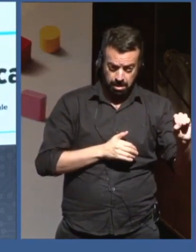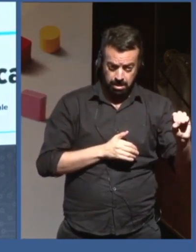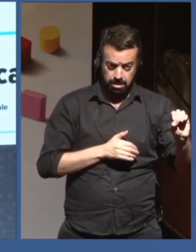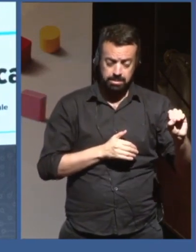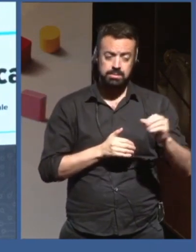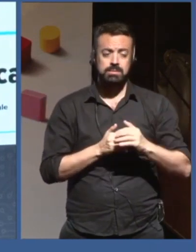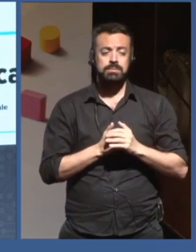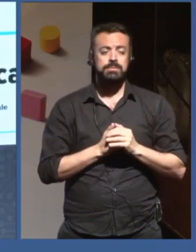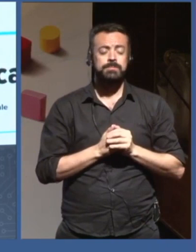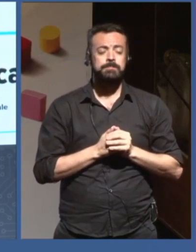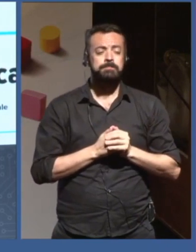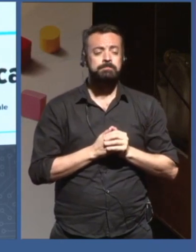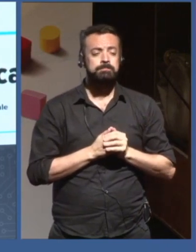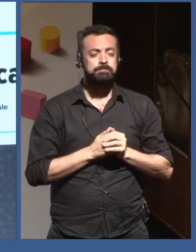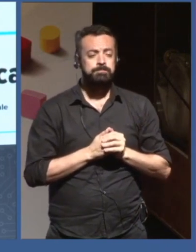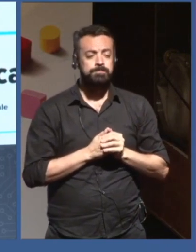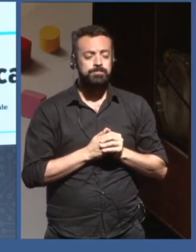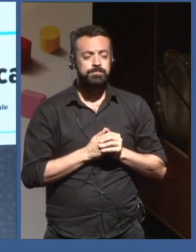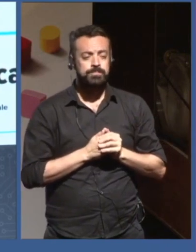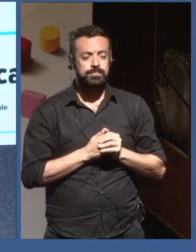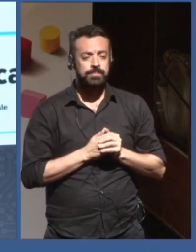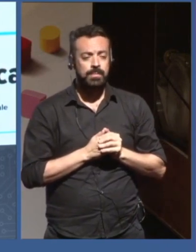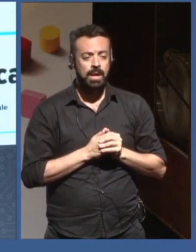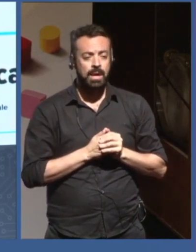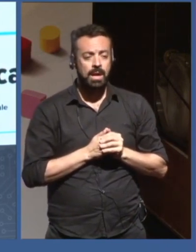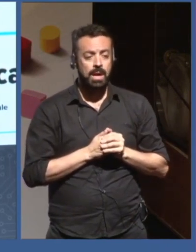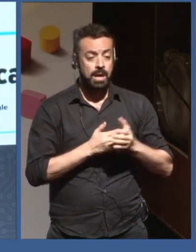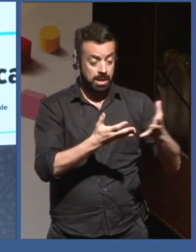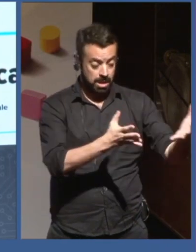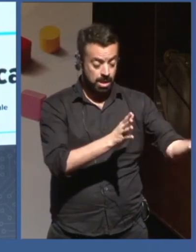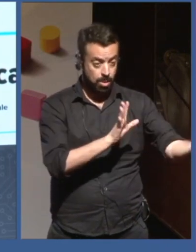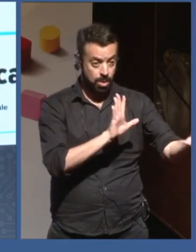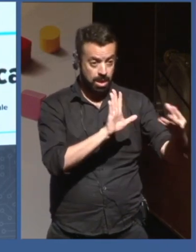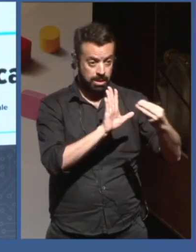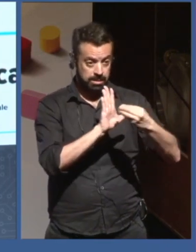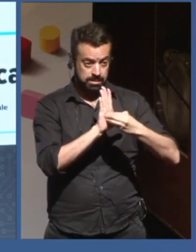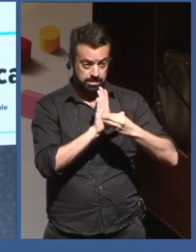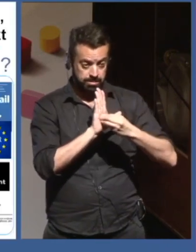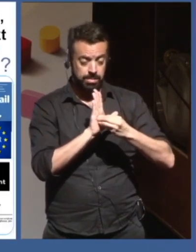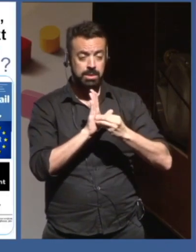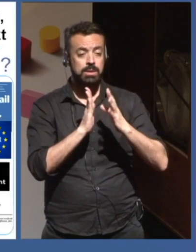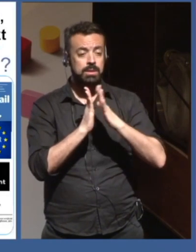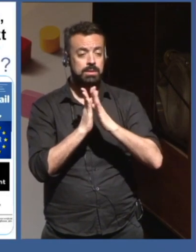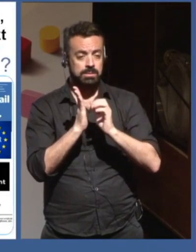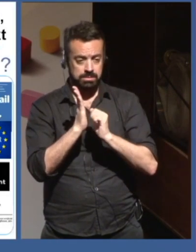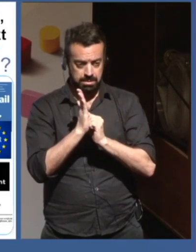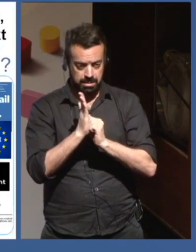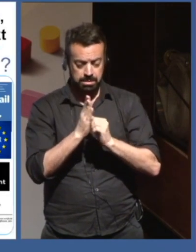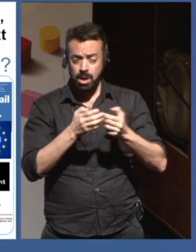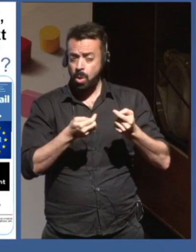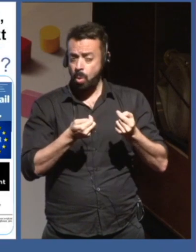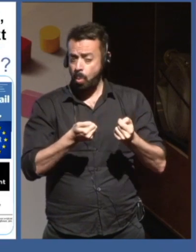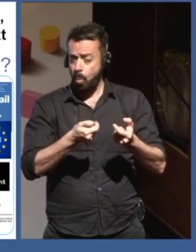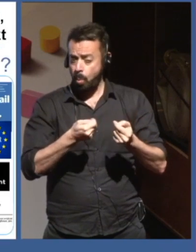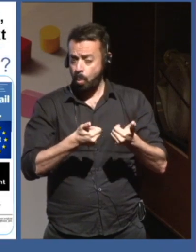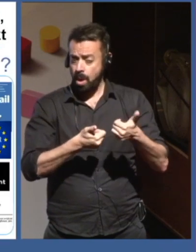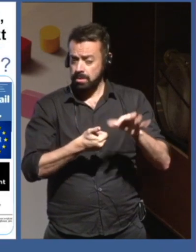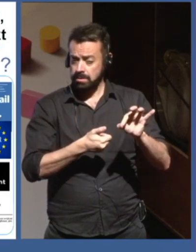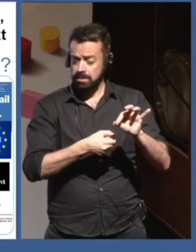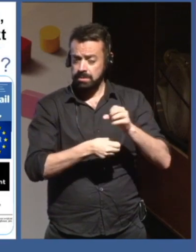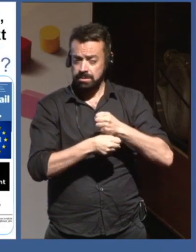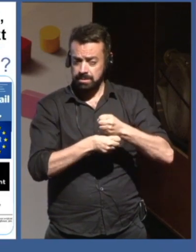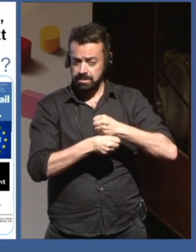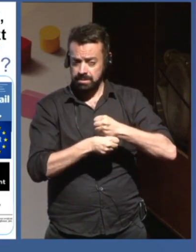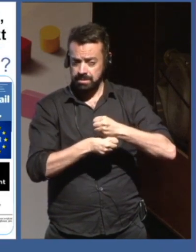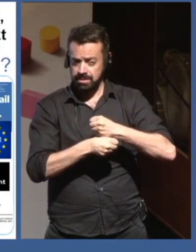for Development Challenges and Opportunities, in 2011. So it's been almost 10 years. When I look back, some things are still relevant, but some things